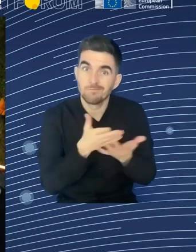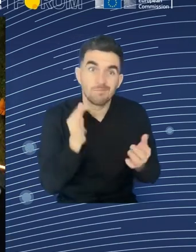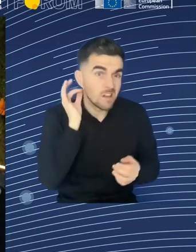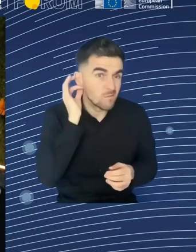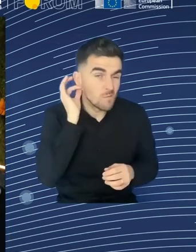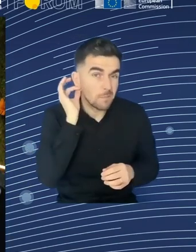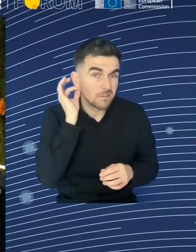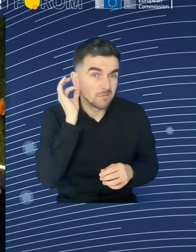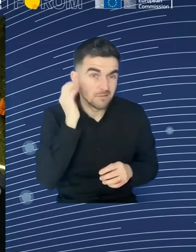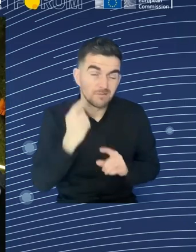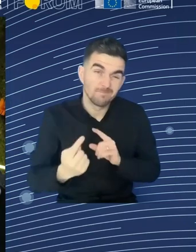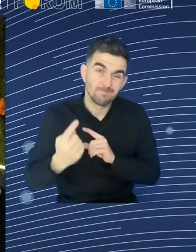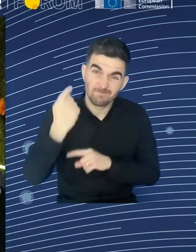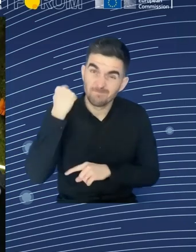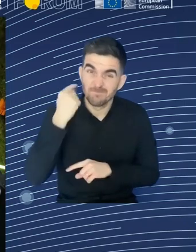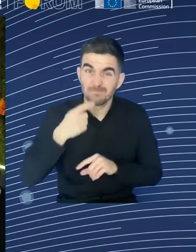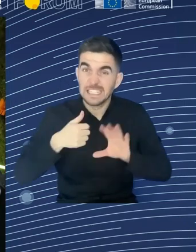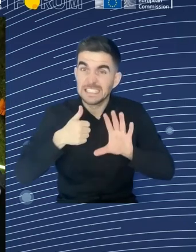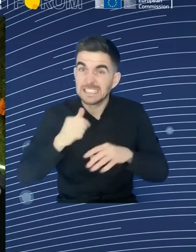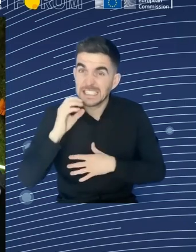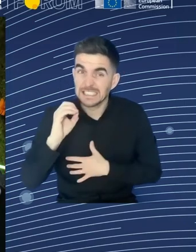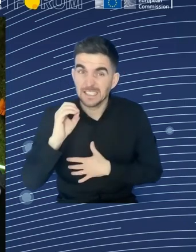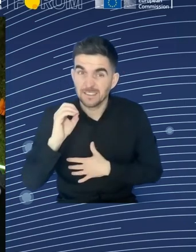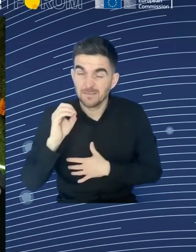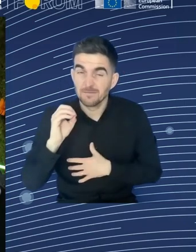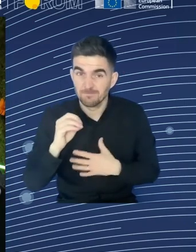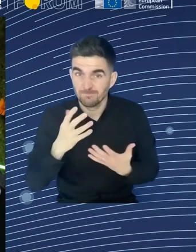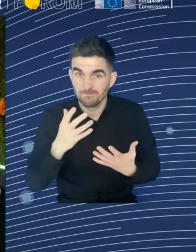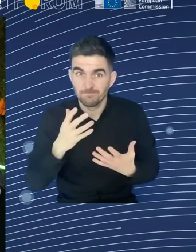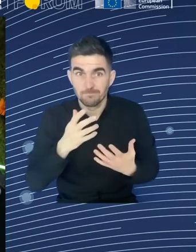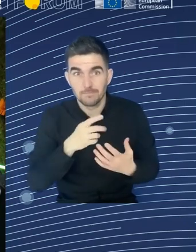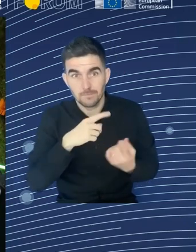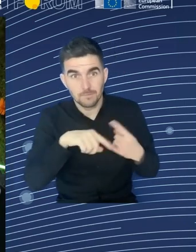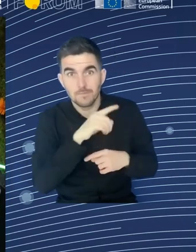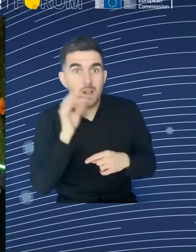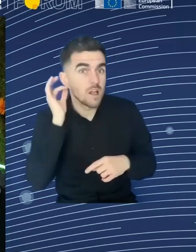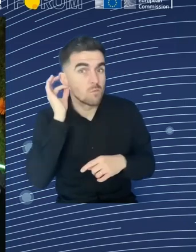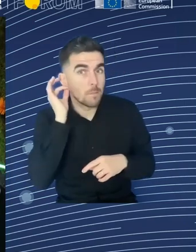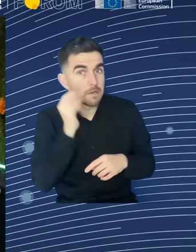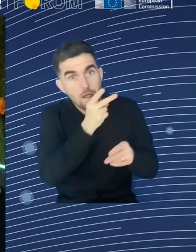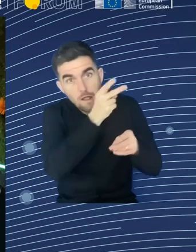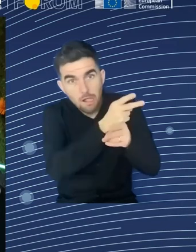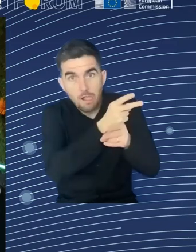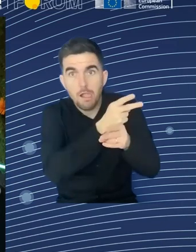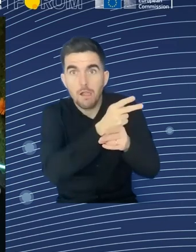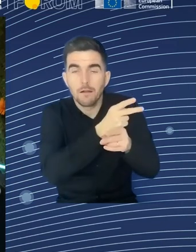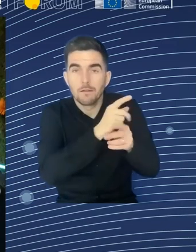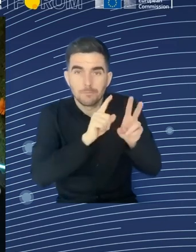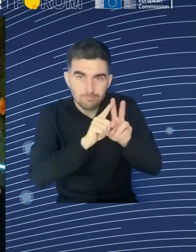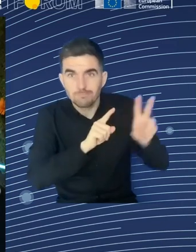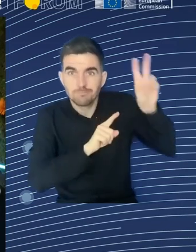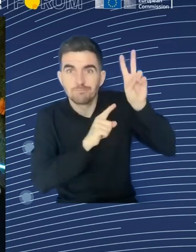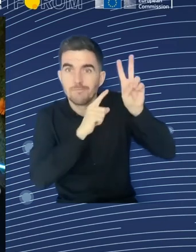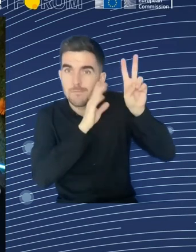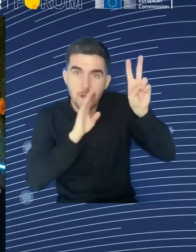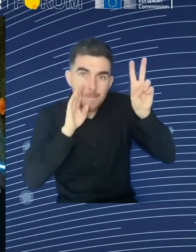of being more active on the labor market. And if people work longer, automatically, they claim